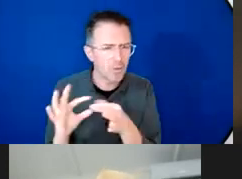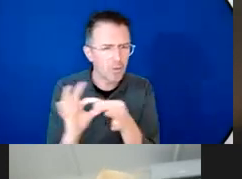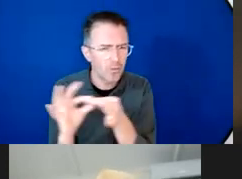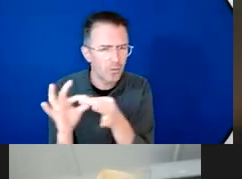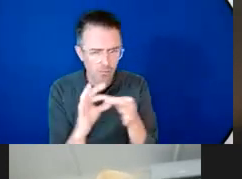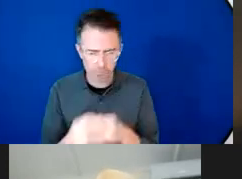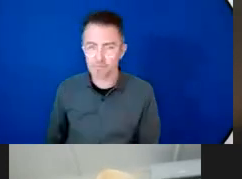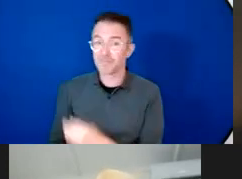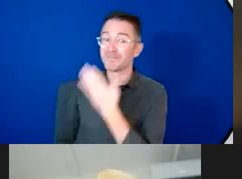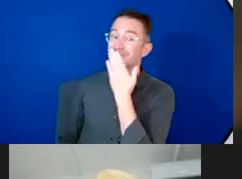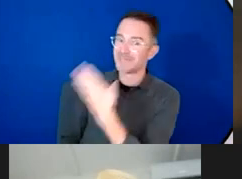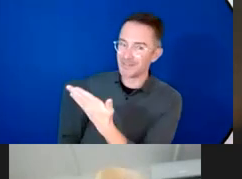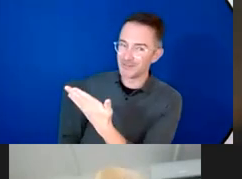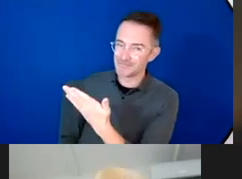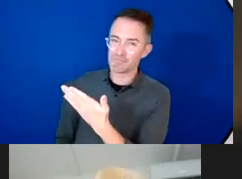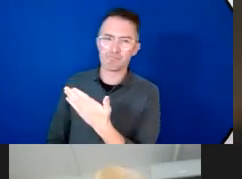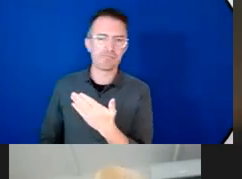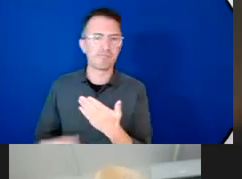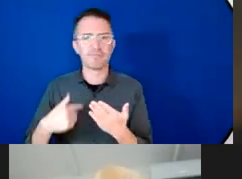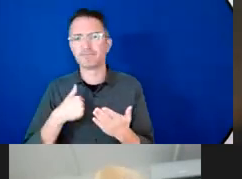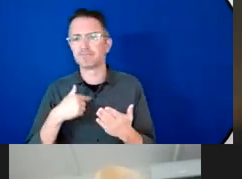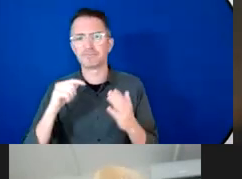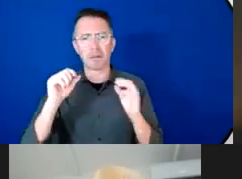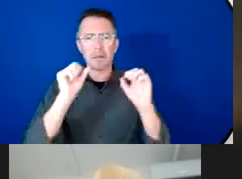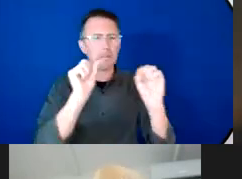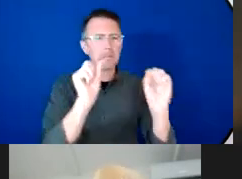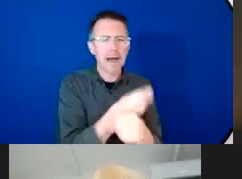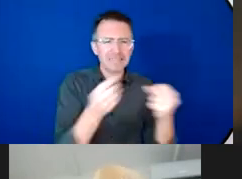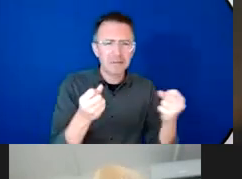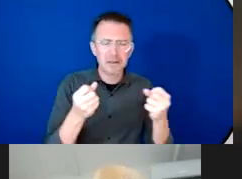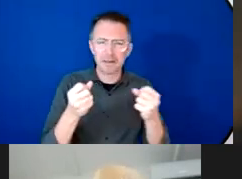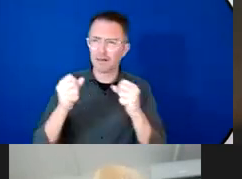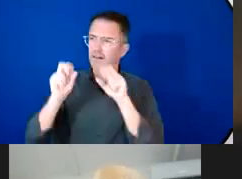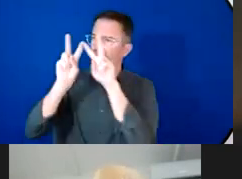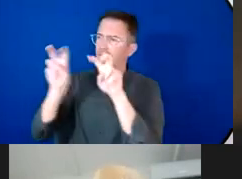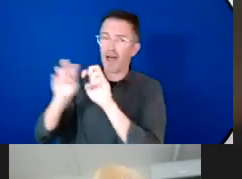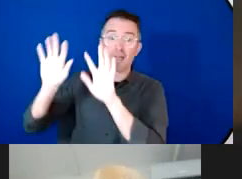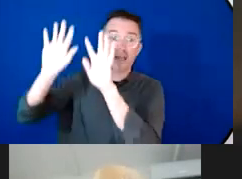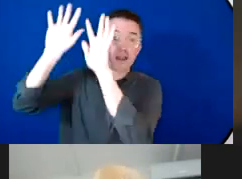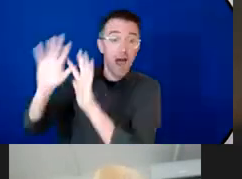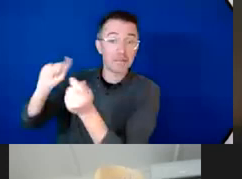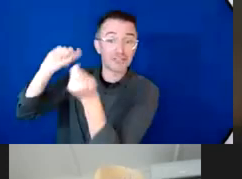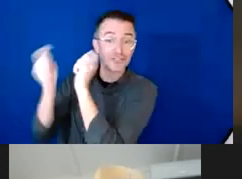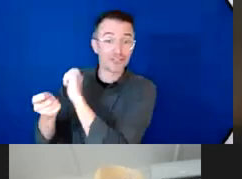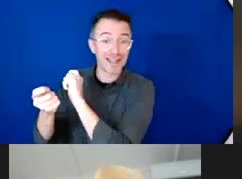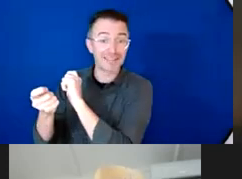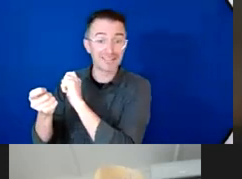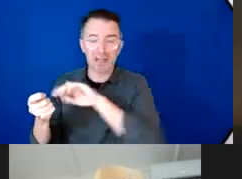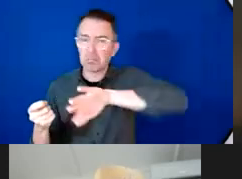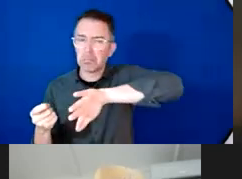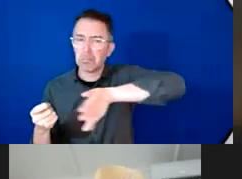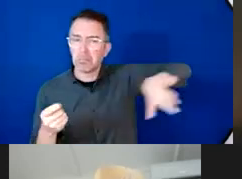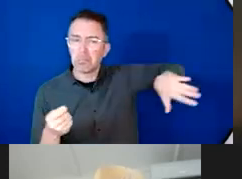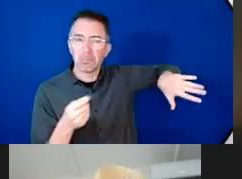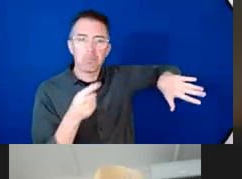vice versa we cannot achieve gender justice without climate justice as a coordinator of the youth net for climate justice and I am from Bangladesh and most